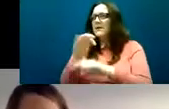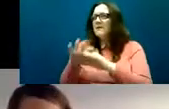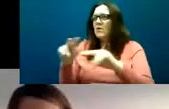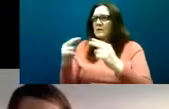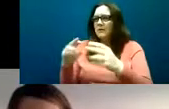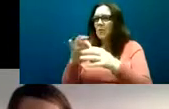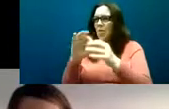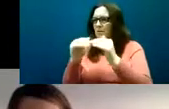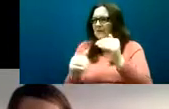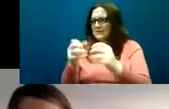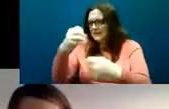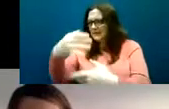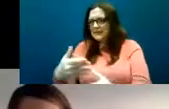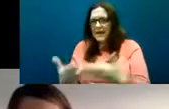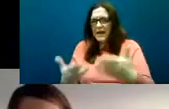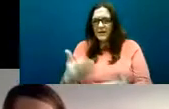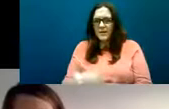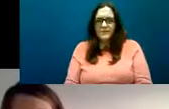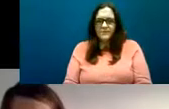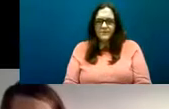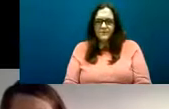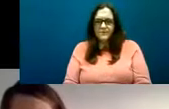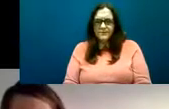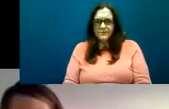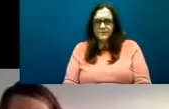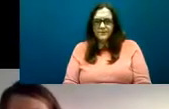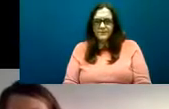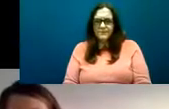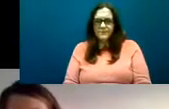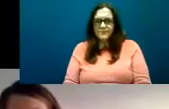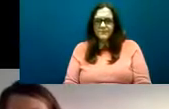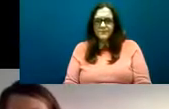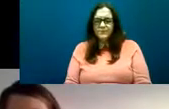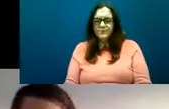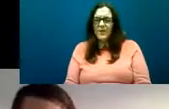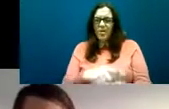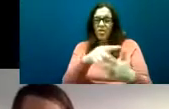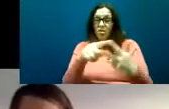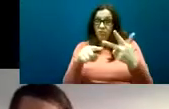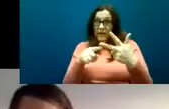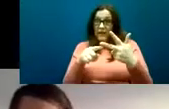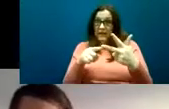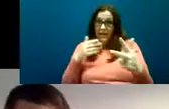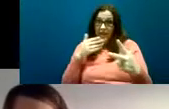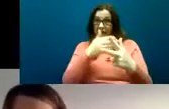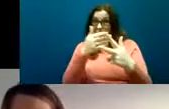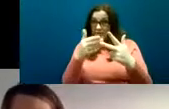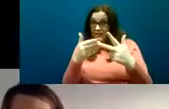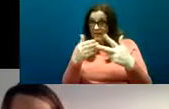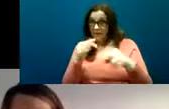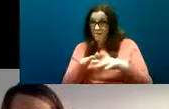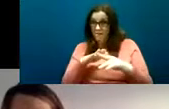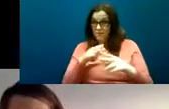out there with three broad aims at the outset of the project we wanted to estimate the number of people who have autistic traits